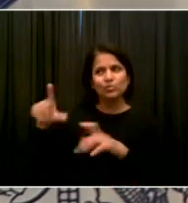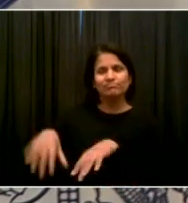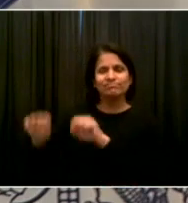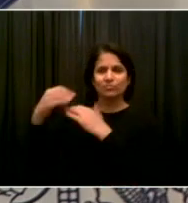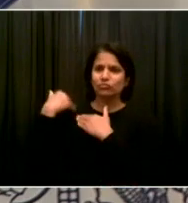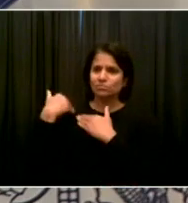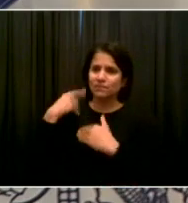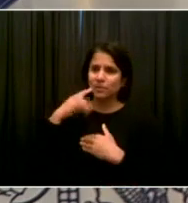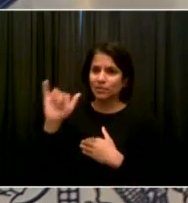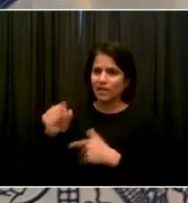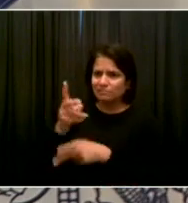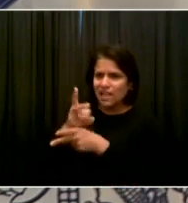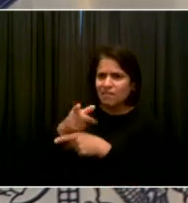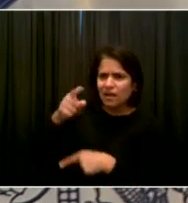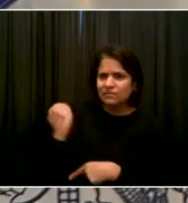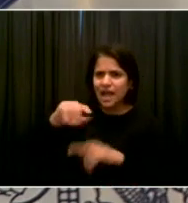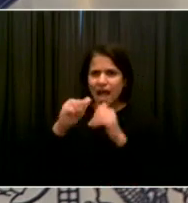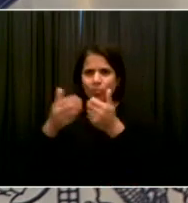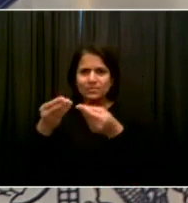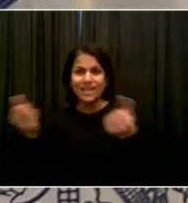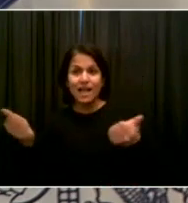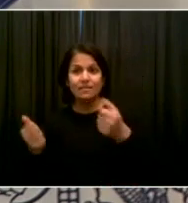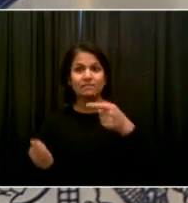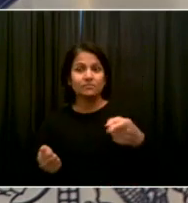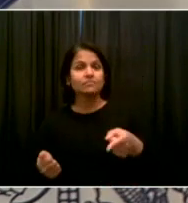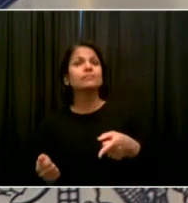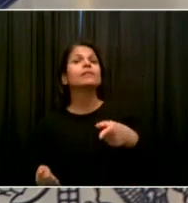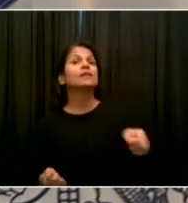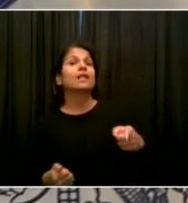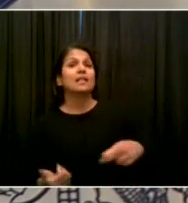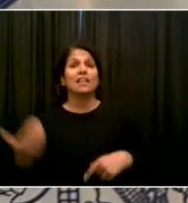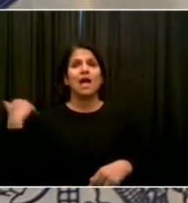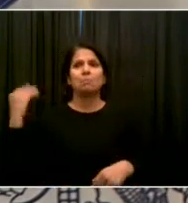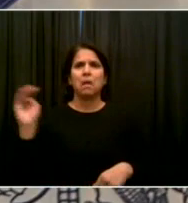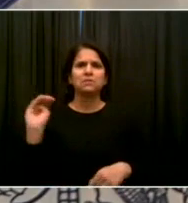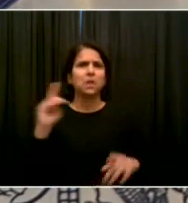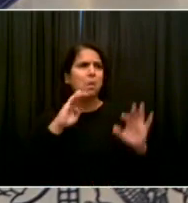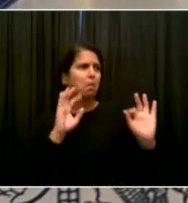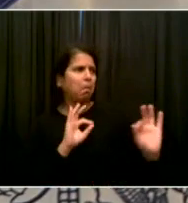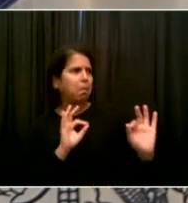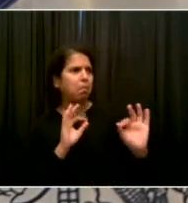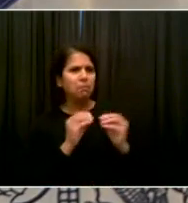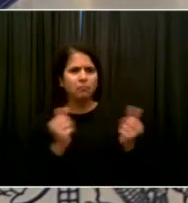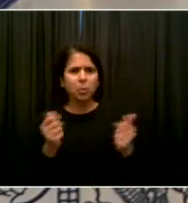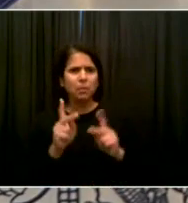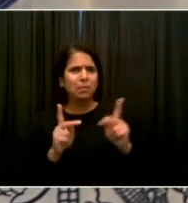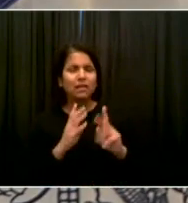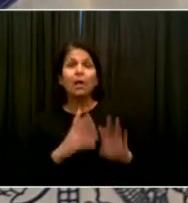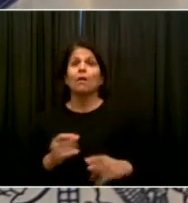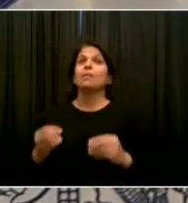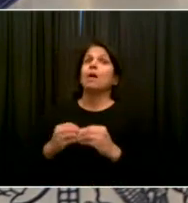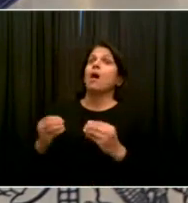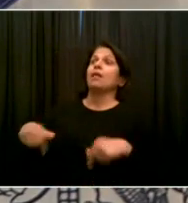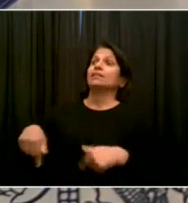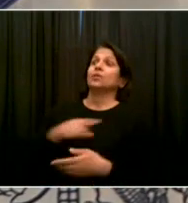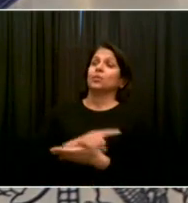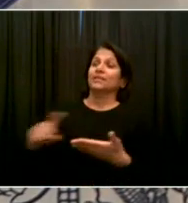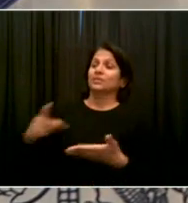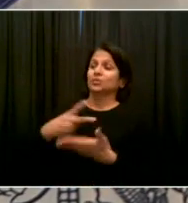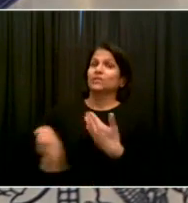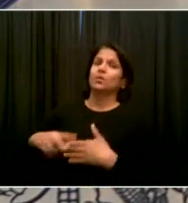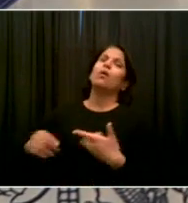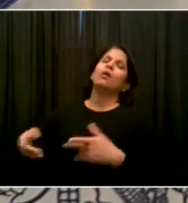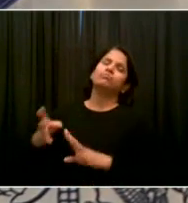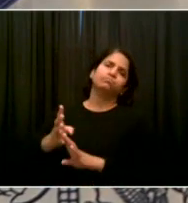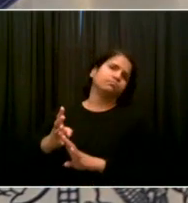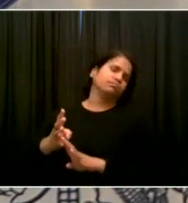we didn't have this particular problem. We do have it this Monday. We got to fix it. That's on us. But yes, there are, there is staffing to be